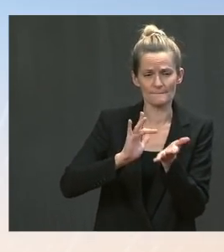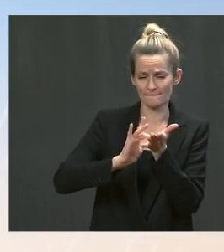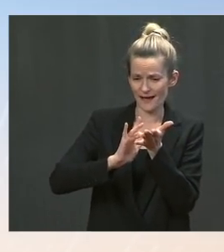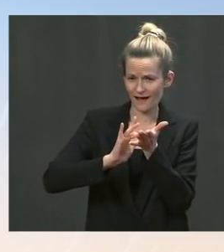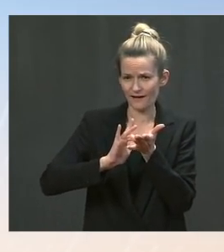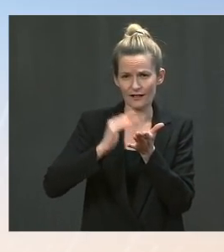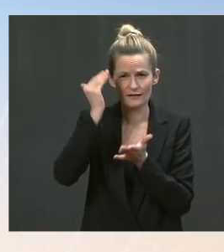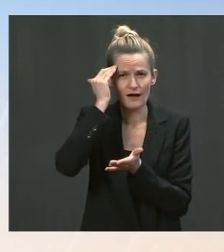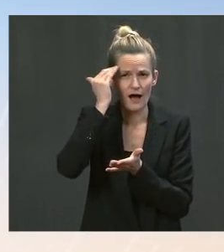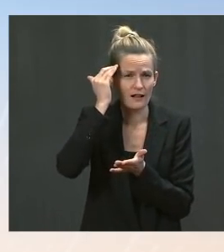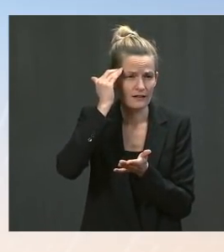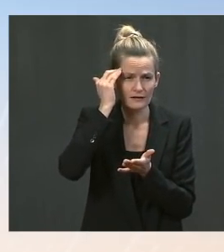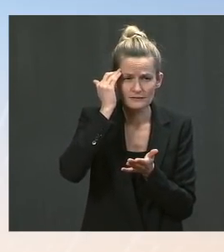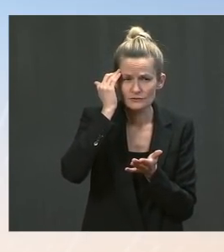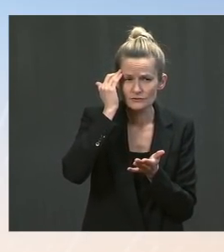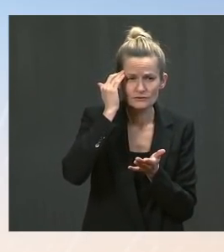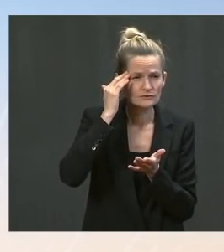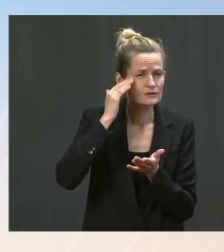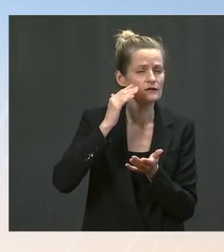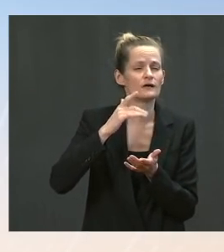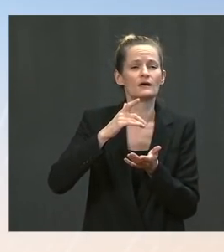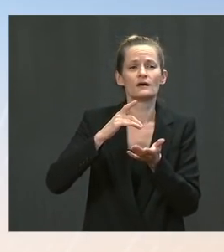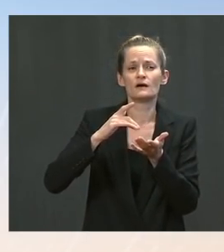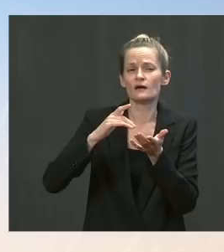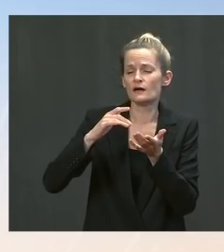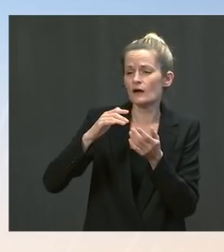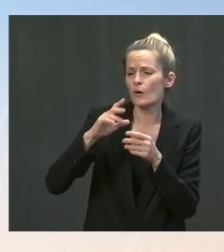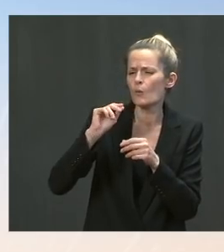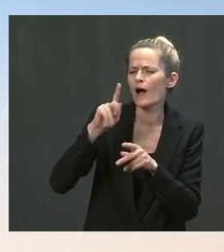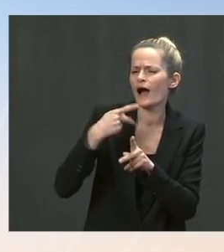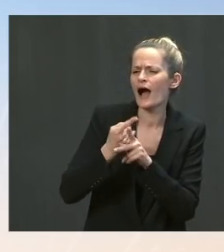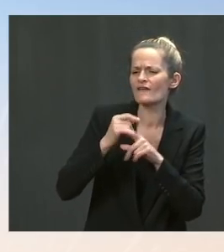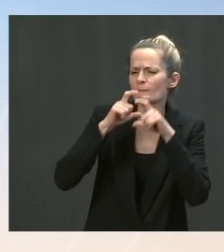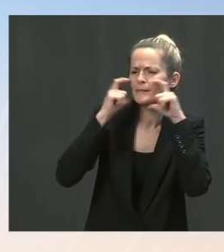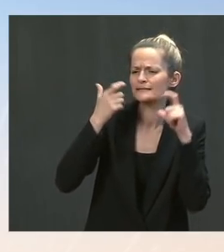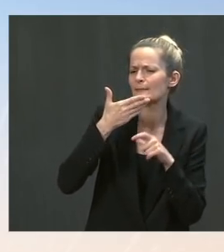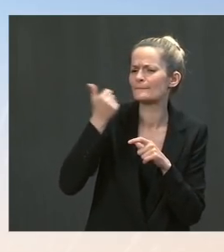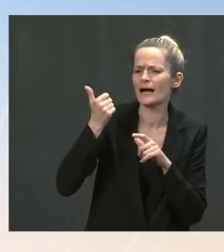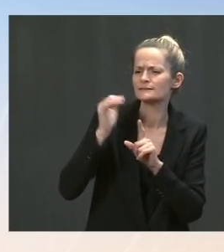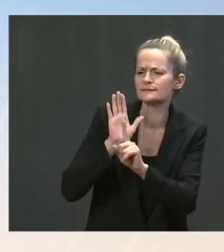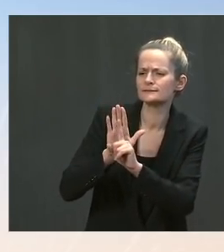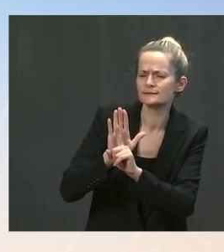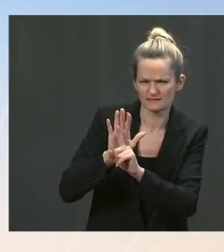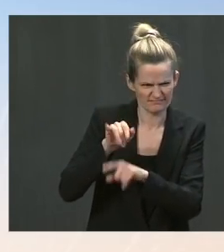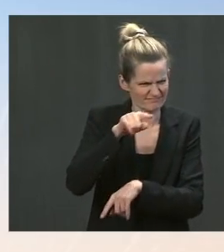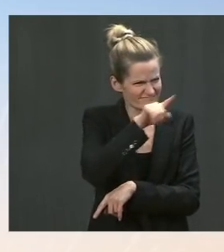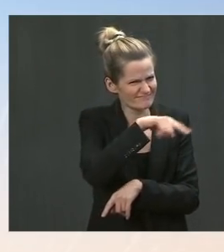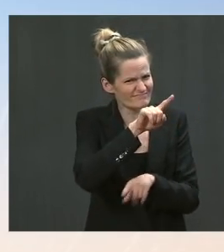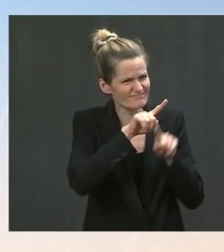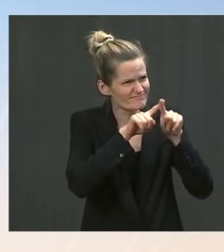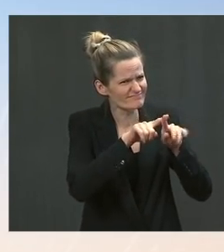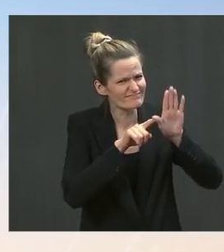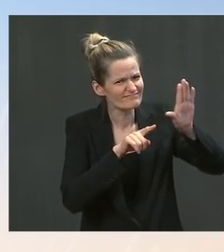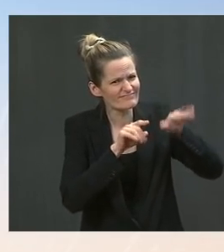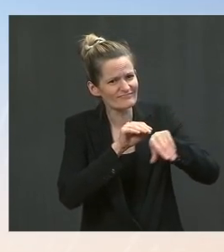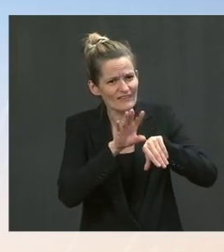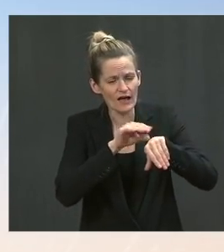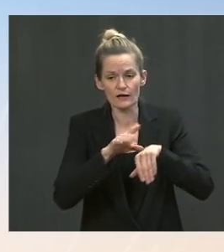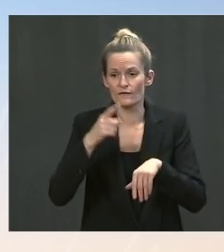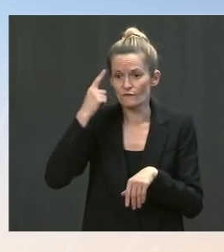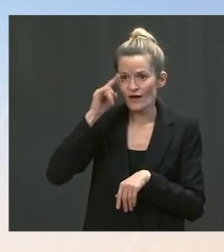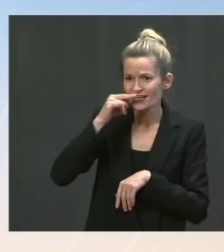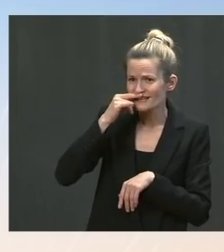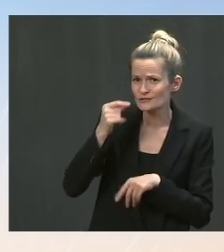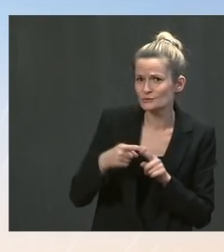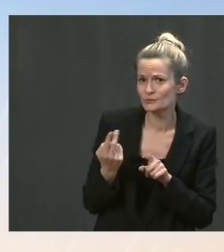masks we all should wear, what kind of masks kids should wear. And if they change that advice, then the Department of Education will be working with